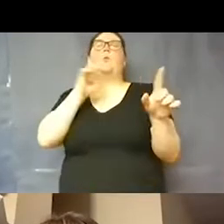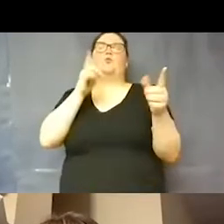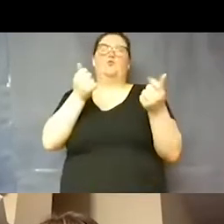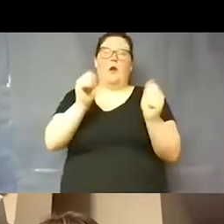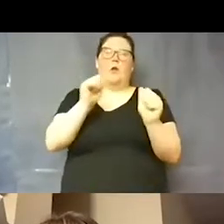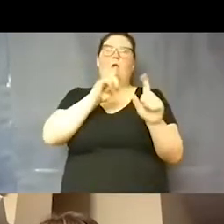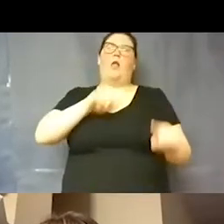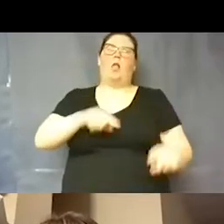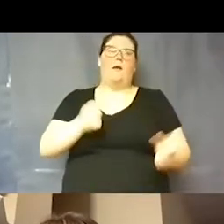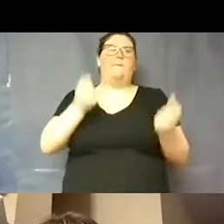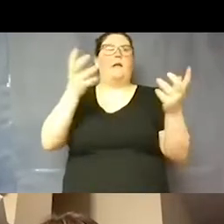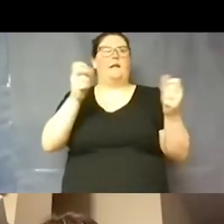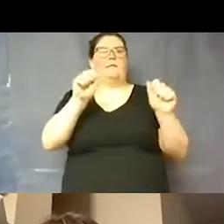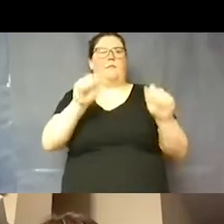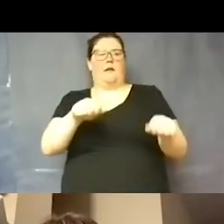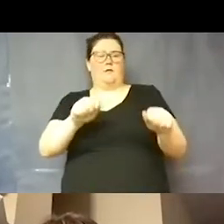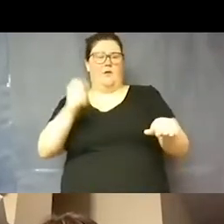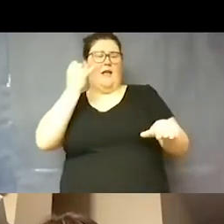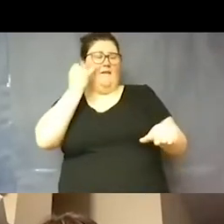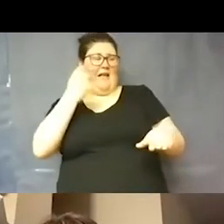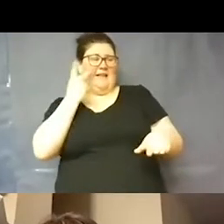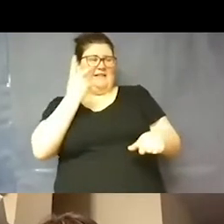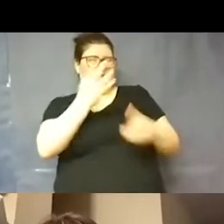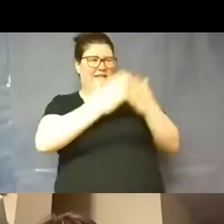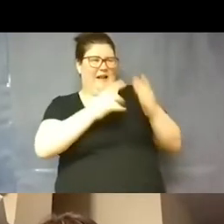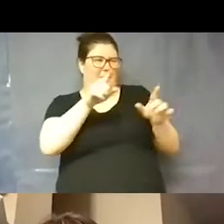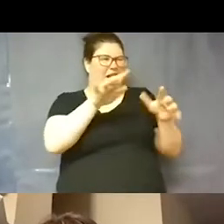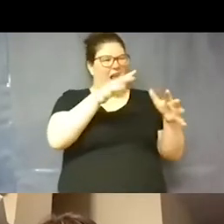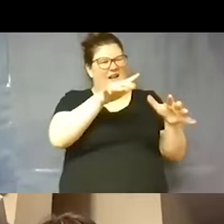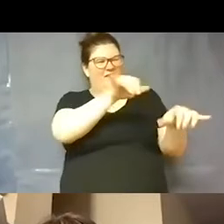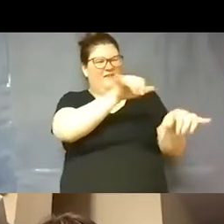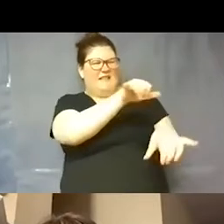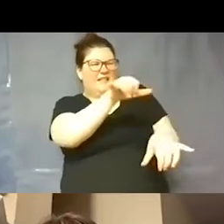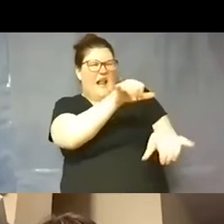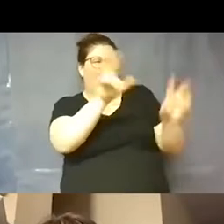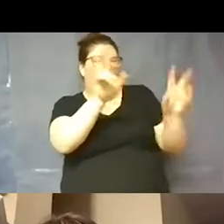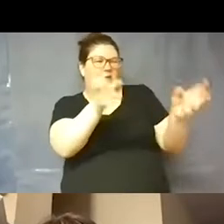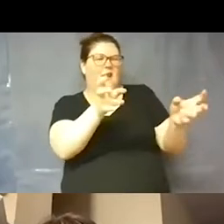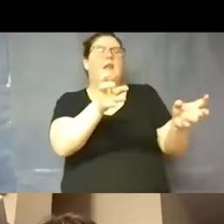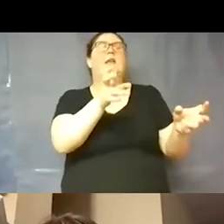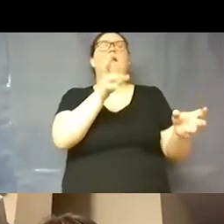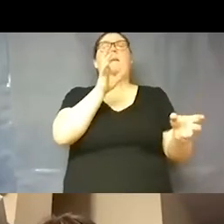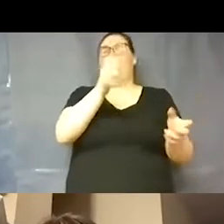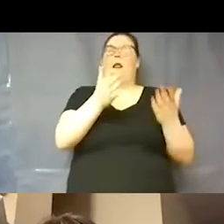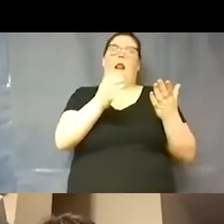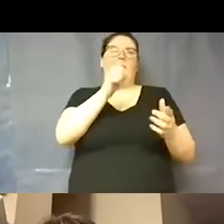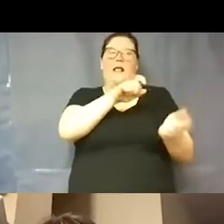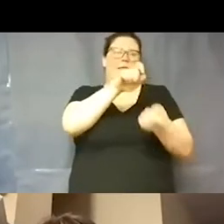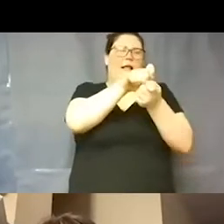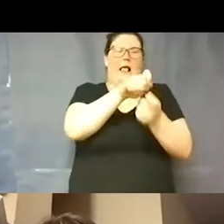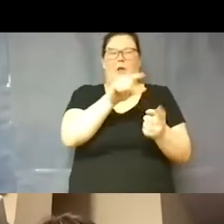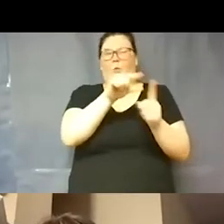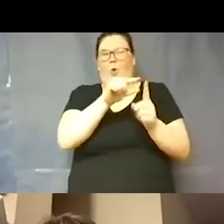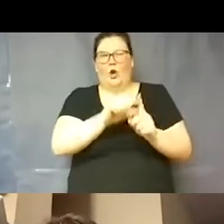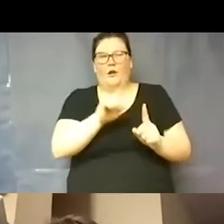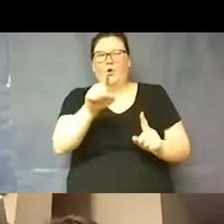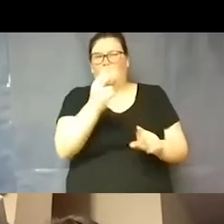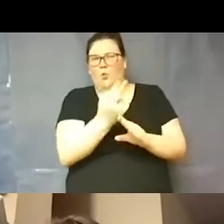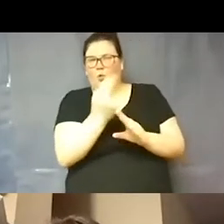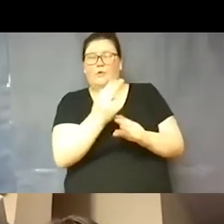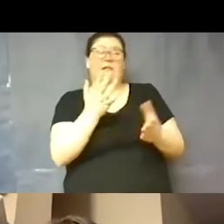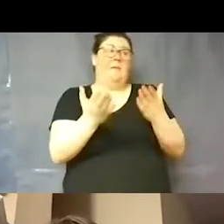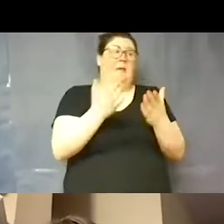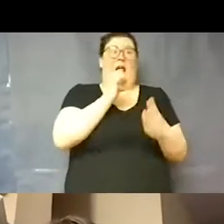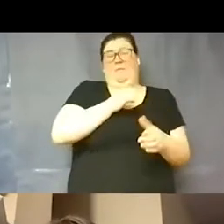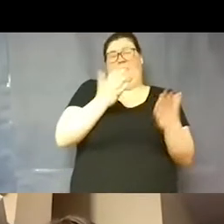Know that I might group some together if I see several questions kind of on one theme, so it might not be worded exactly as you'd written it, or it might. I might read it